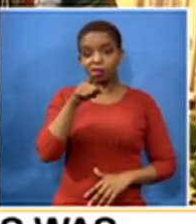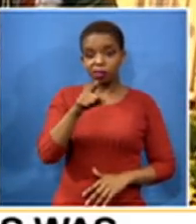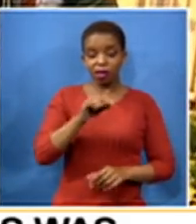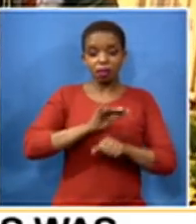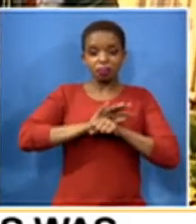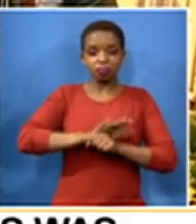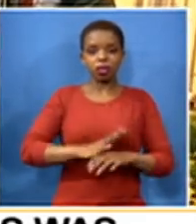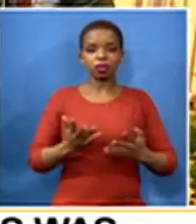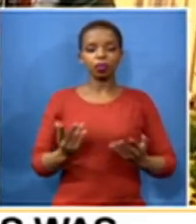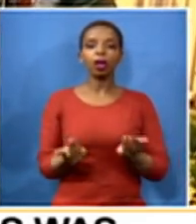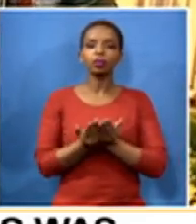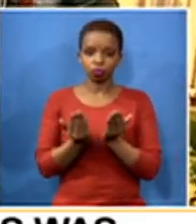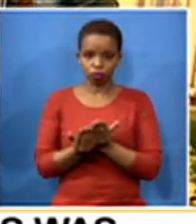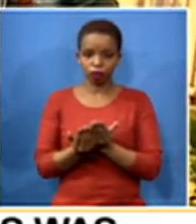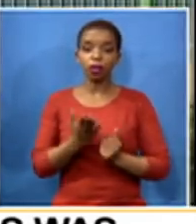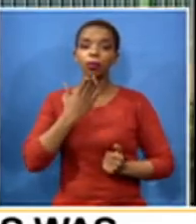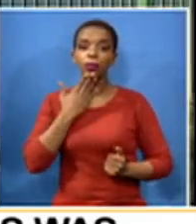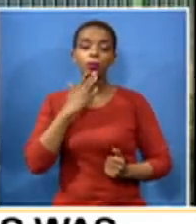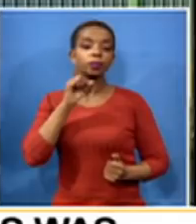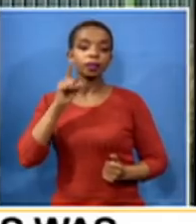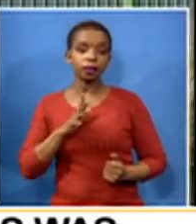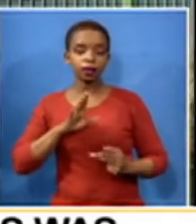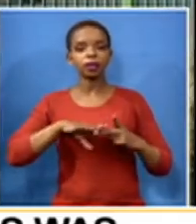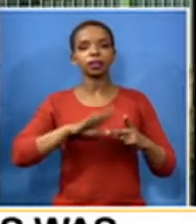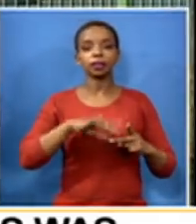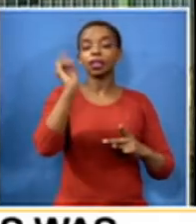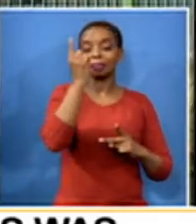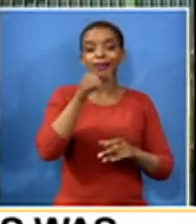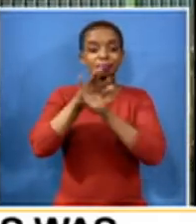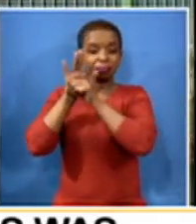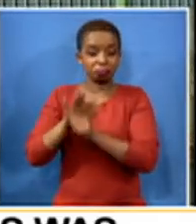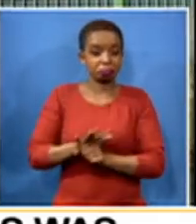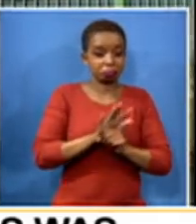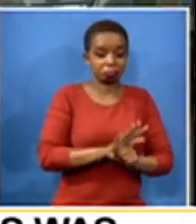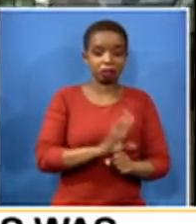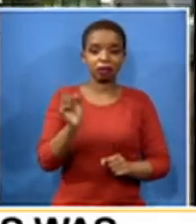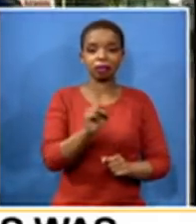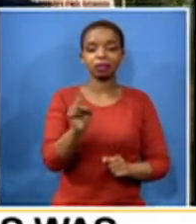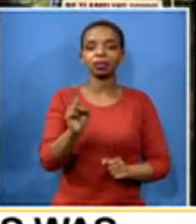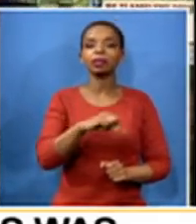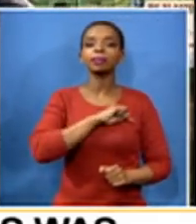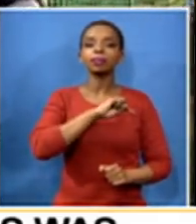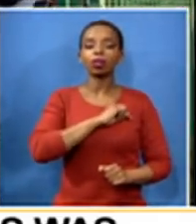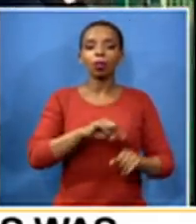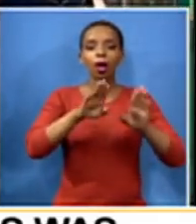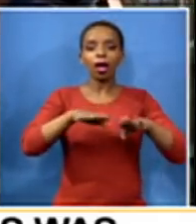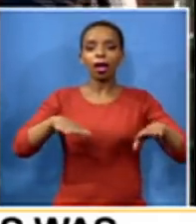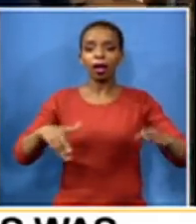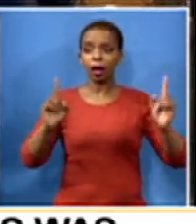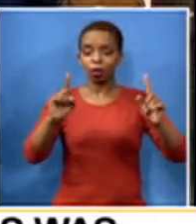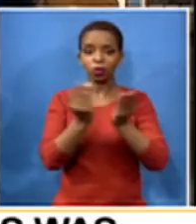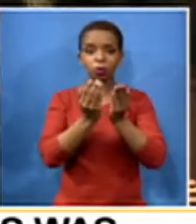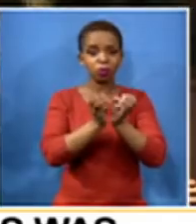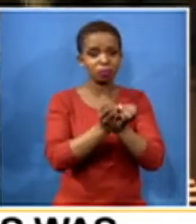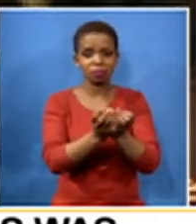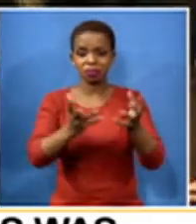much greater on both principals and teachers because we've got a social distance a much larger number of learners and some schools have